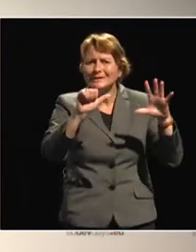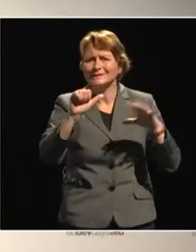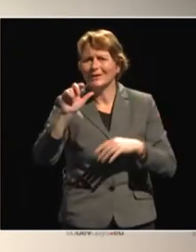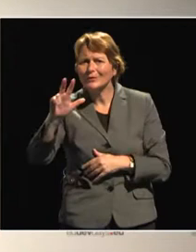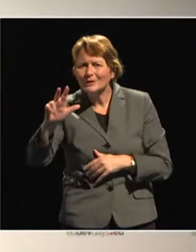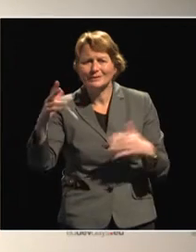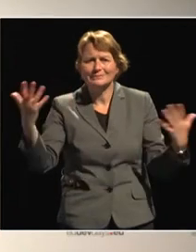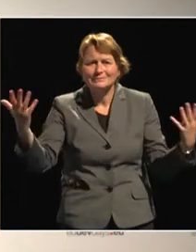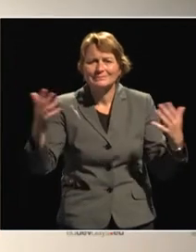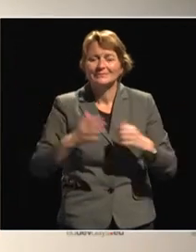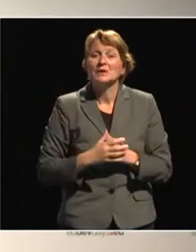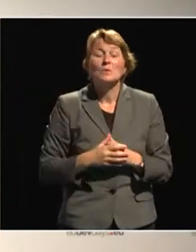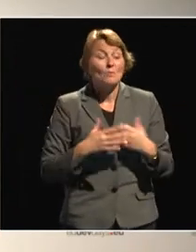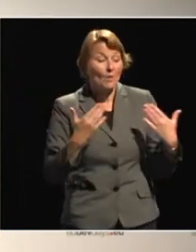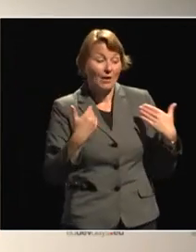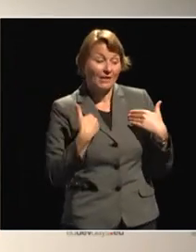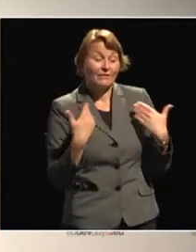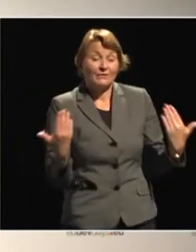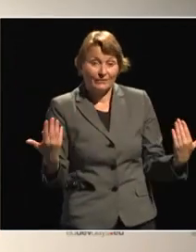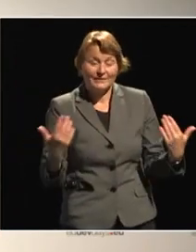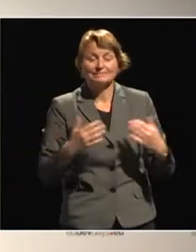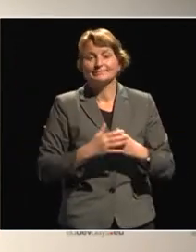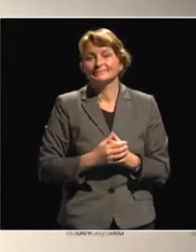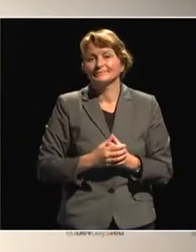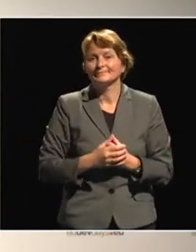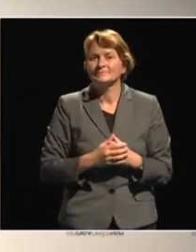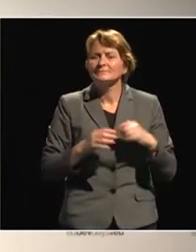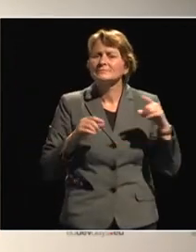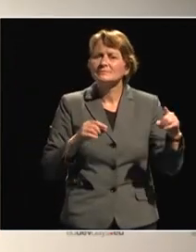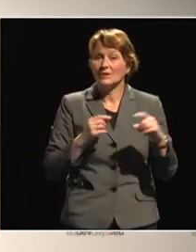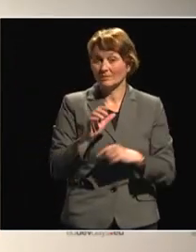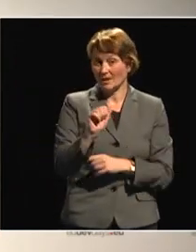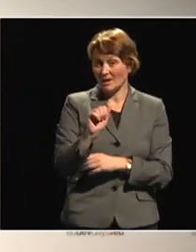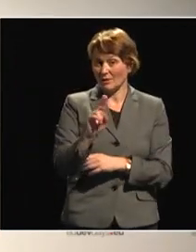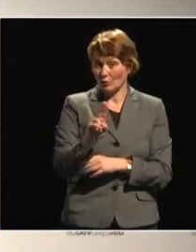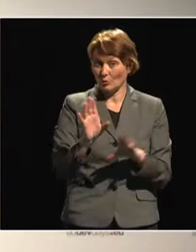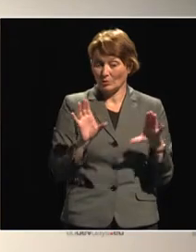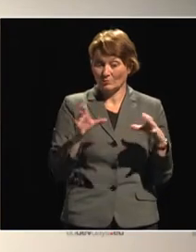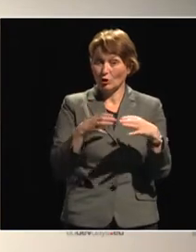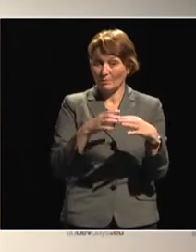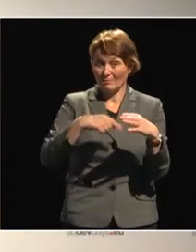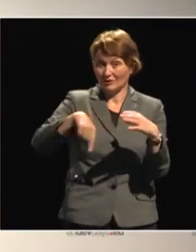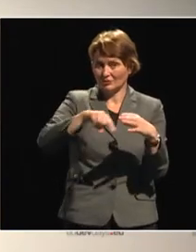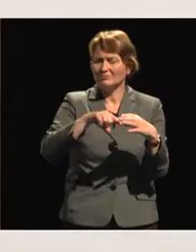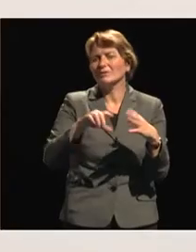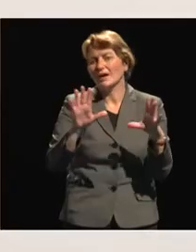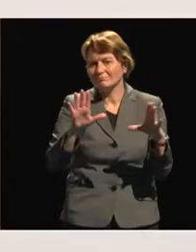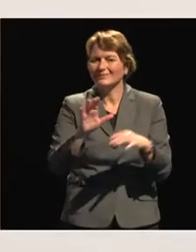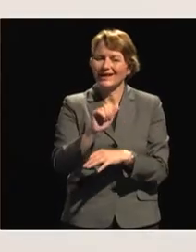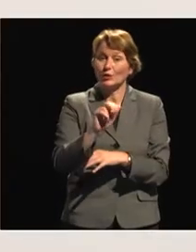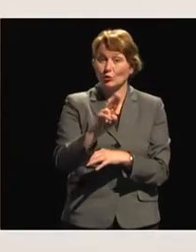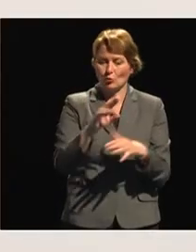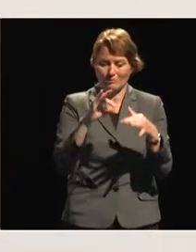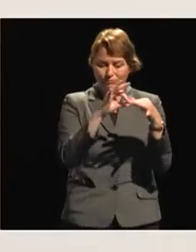2063 because when the African Union Commission, African Union, African Unity